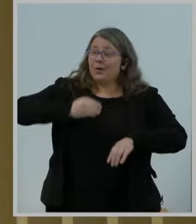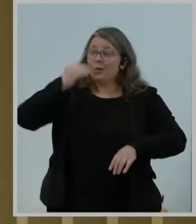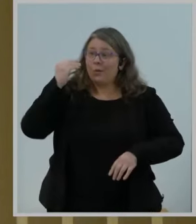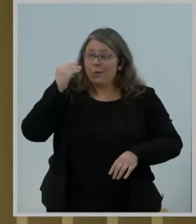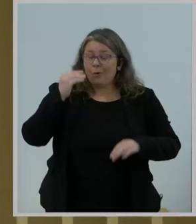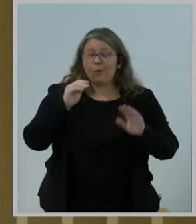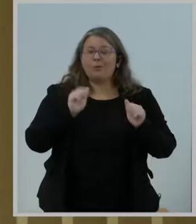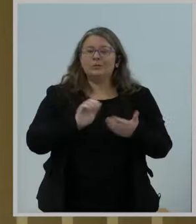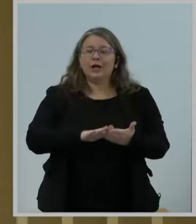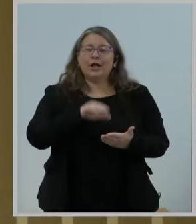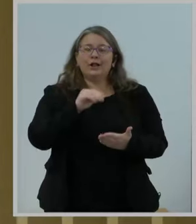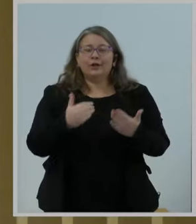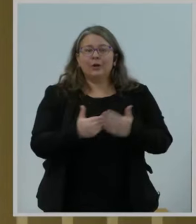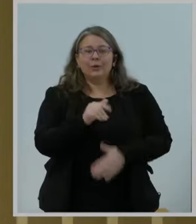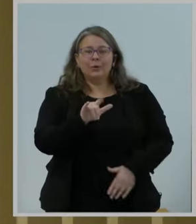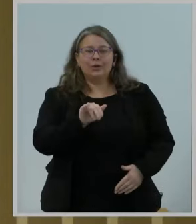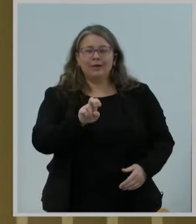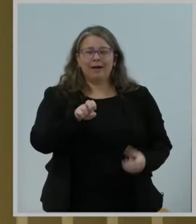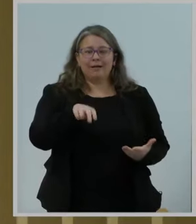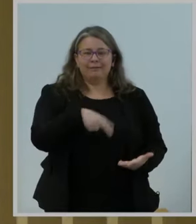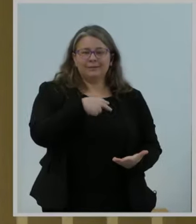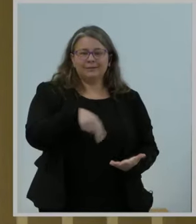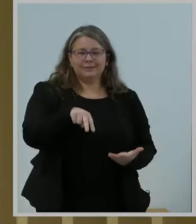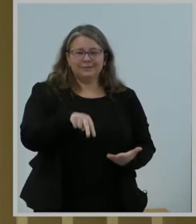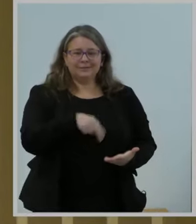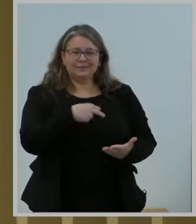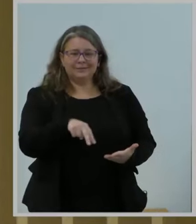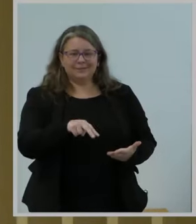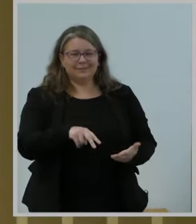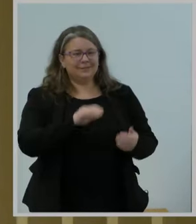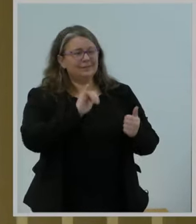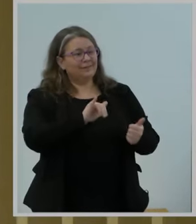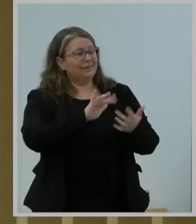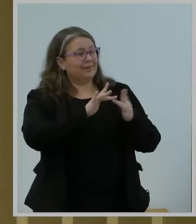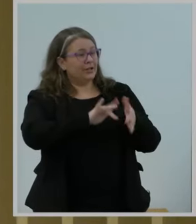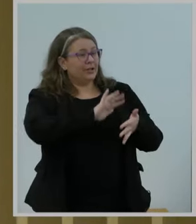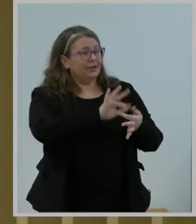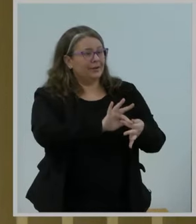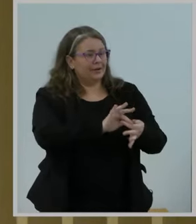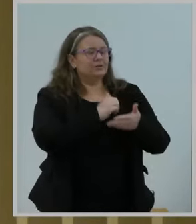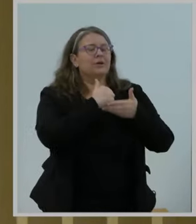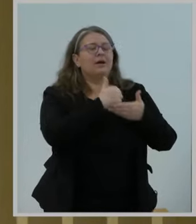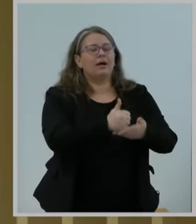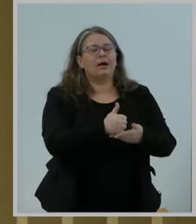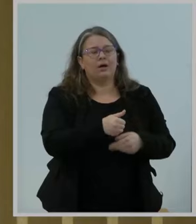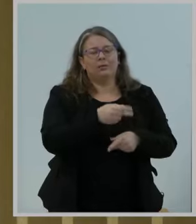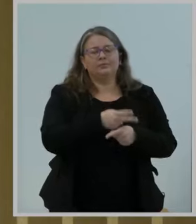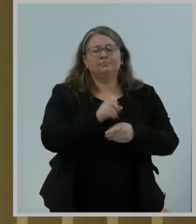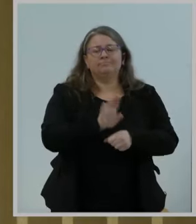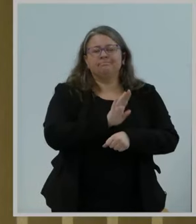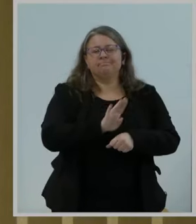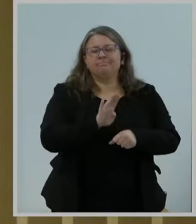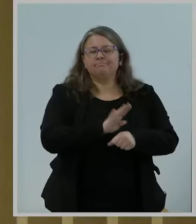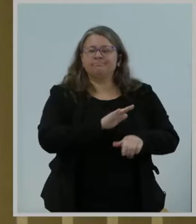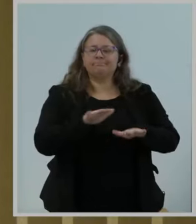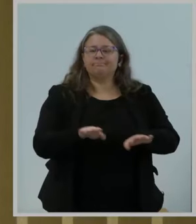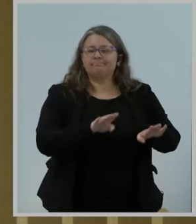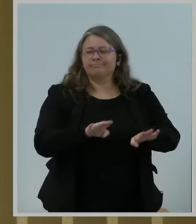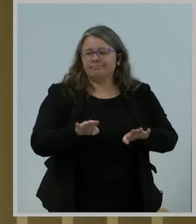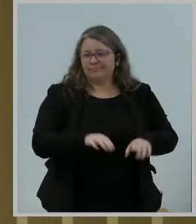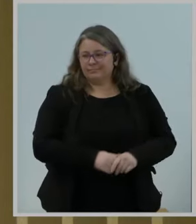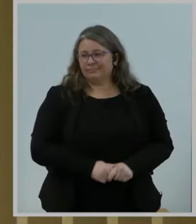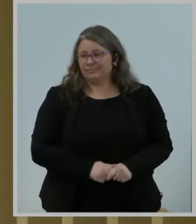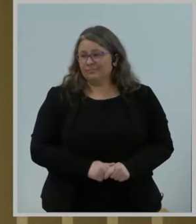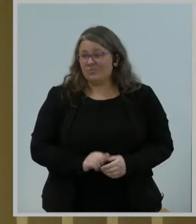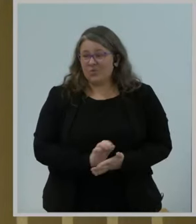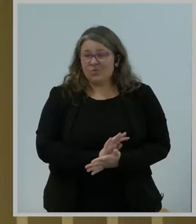the internet helps keep her active. These are stories that I know, people that I have heard from.